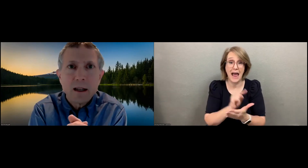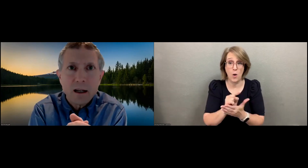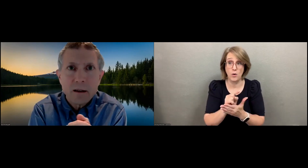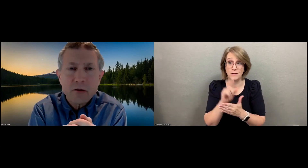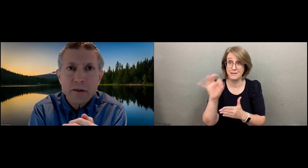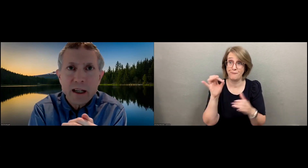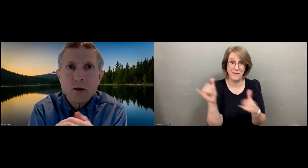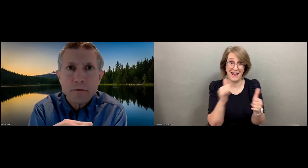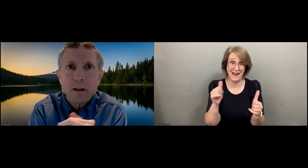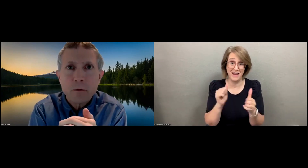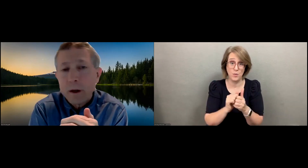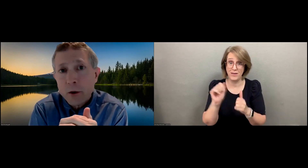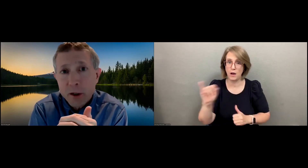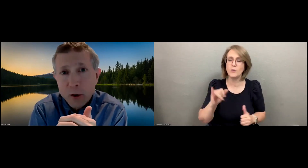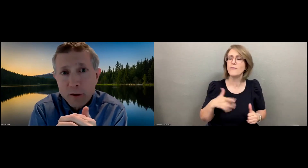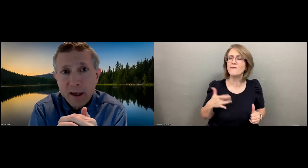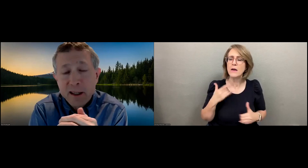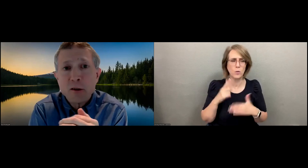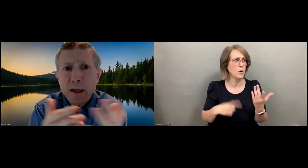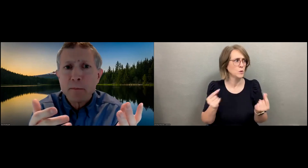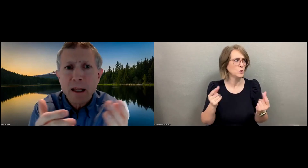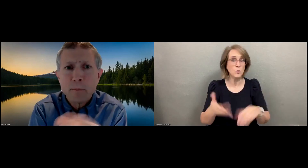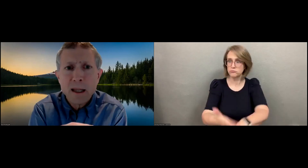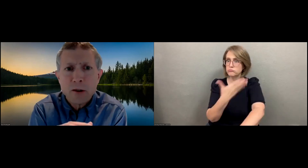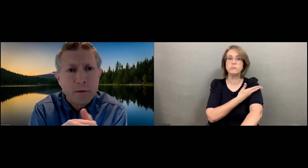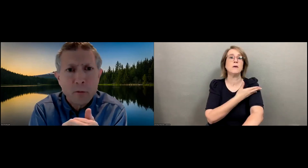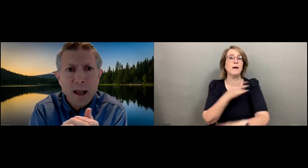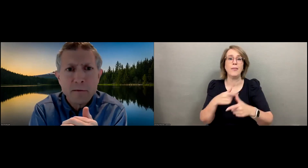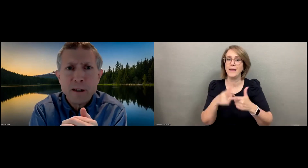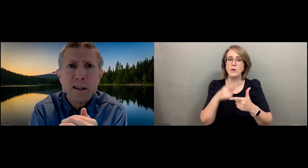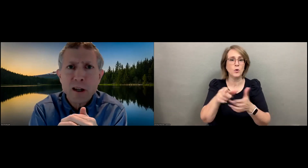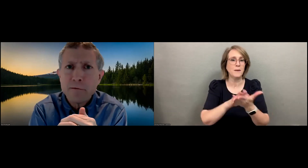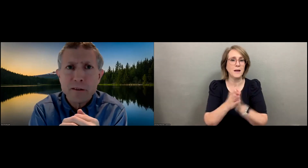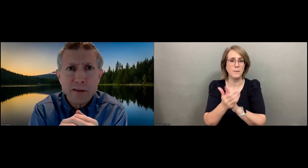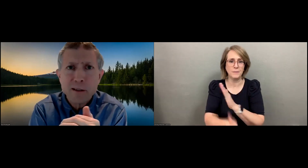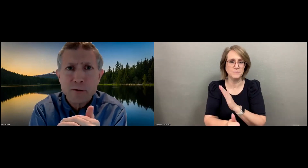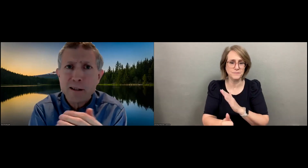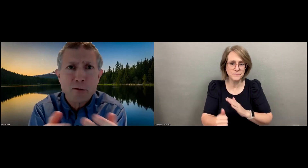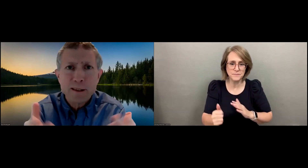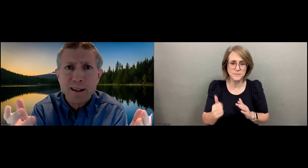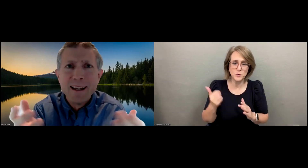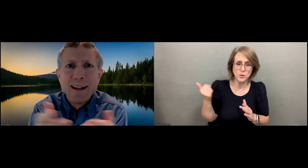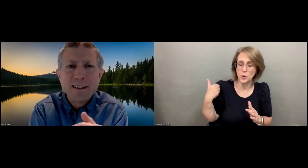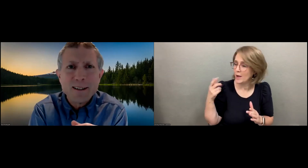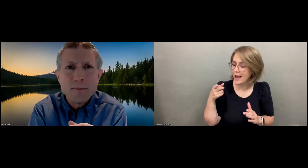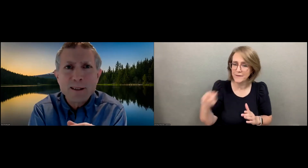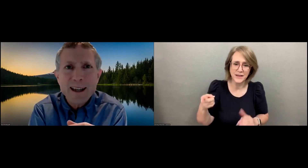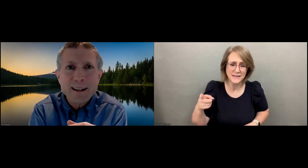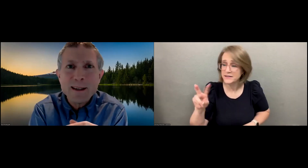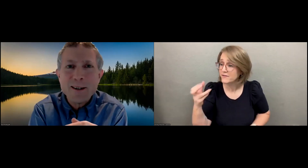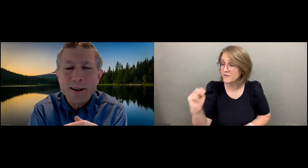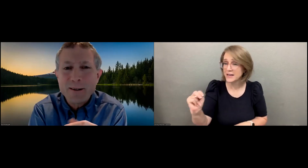this starts to get you a feel for what you can do. And then you become like me and you've got a vegan chef assistant who tells you what to